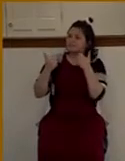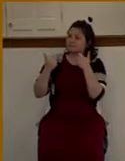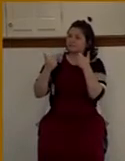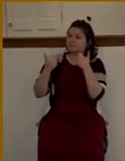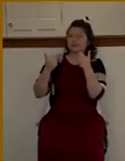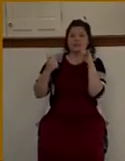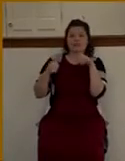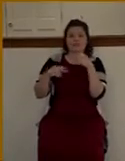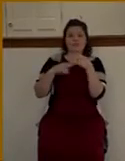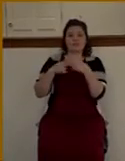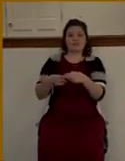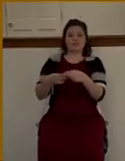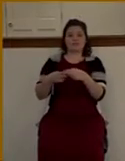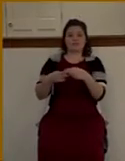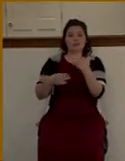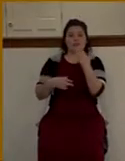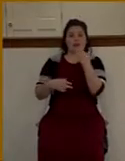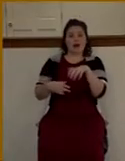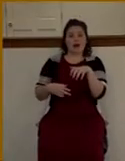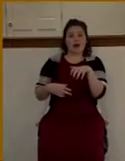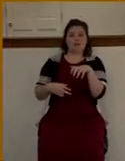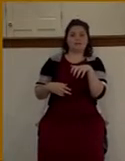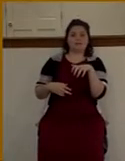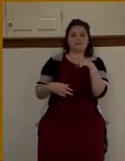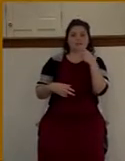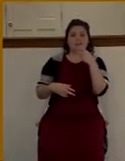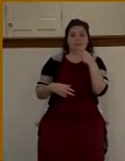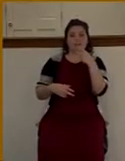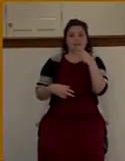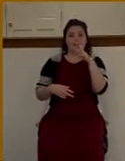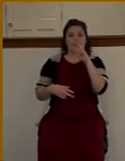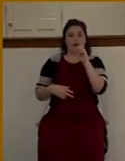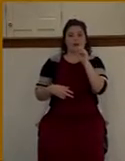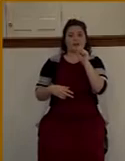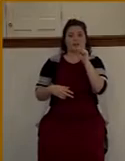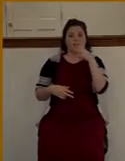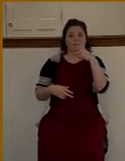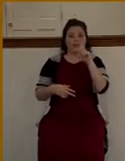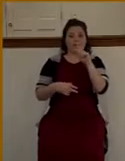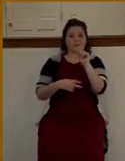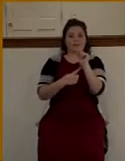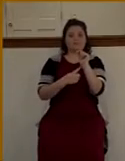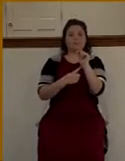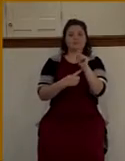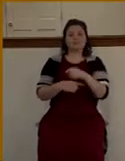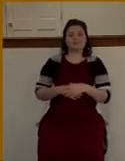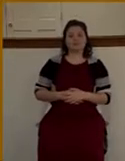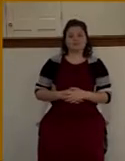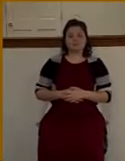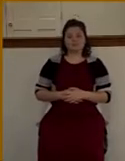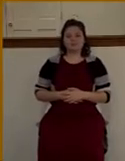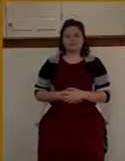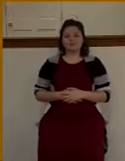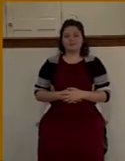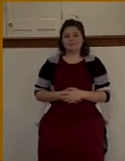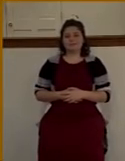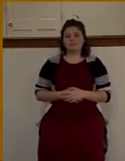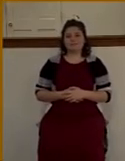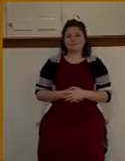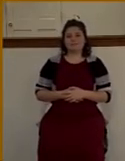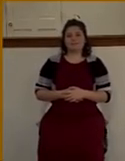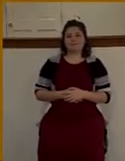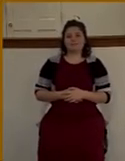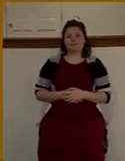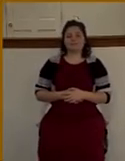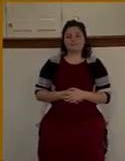hot prospect. We would think that winning a person like this to the Lord would be a piece of cake. And the average church, if a person like this walked